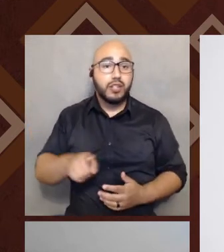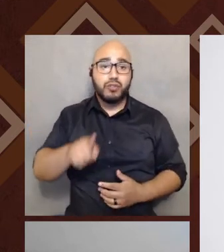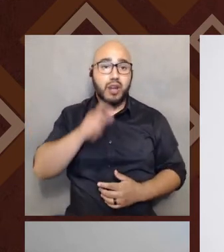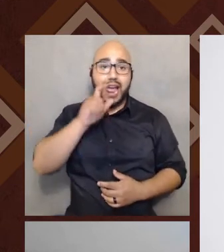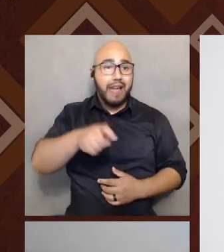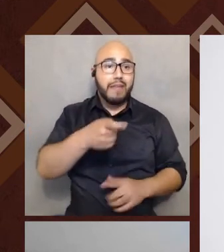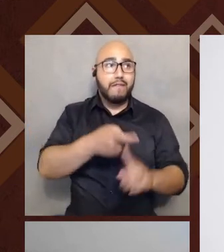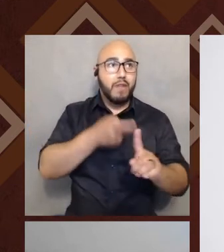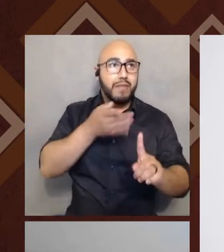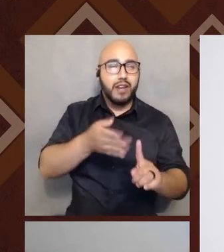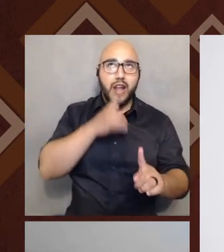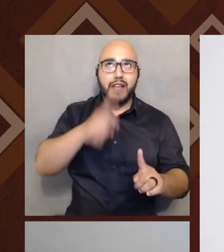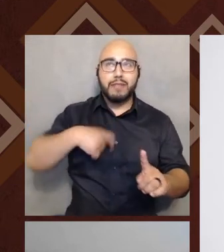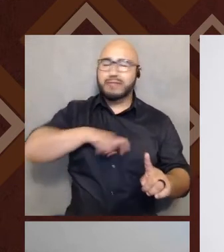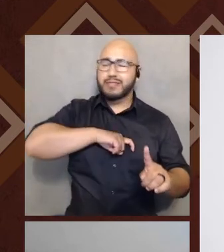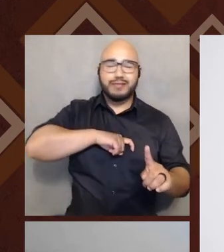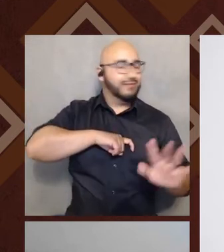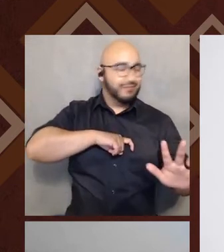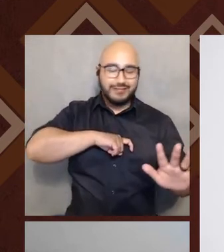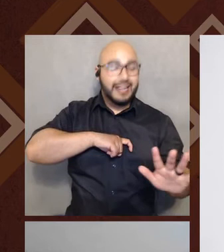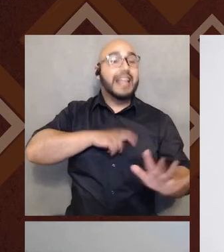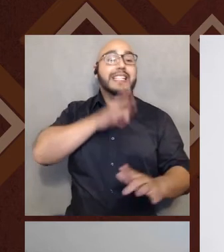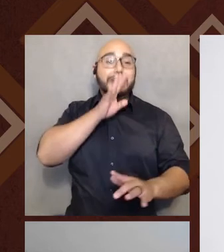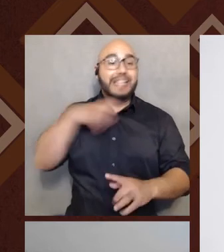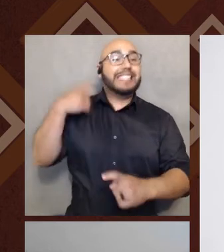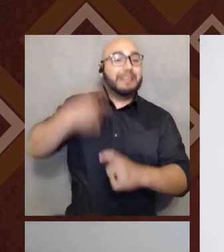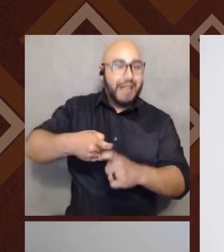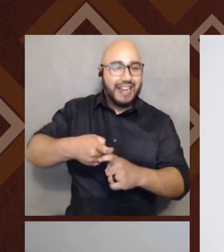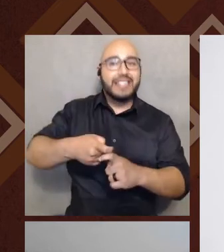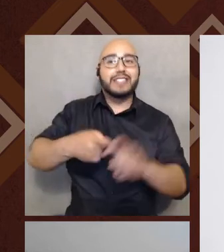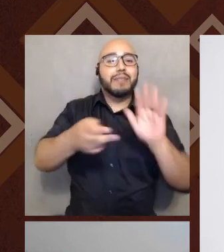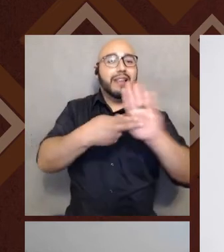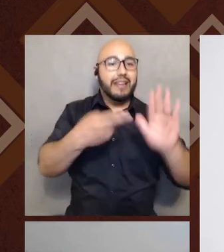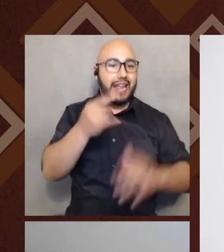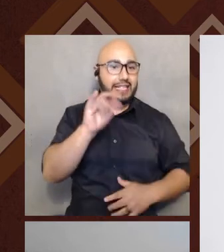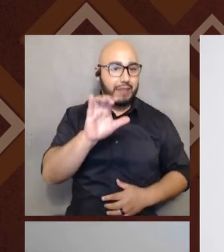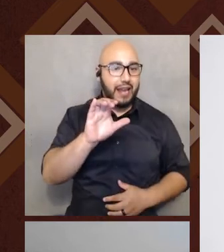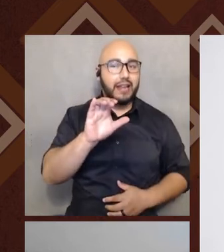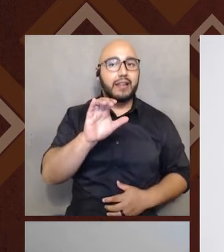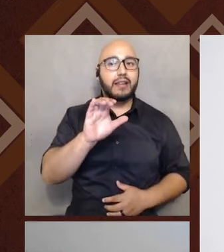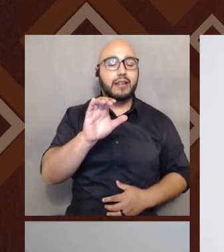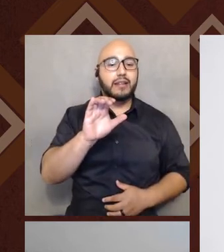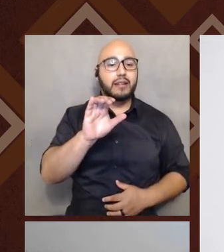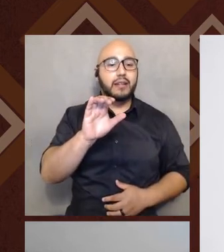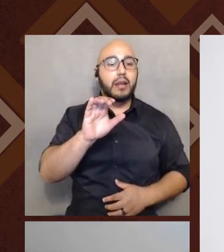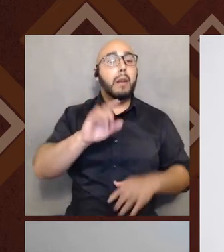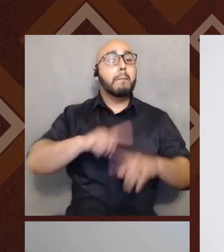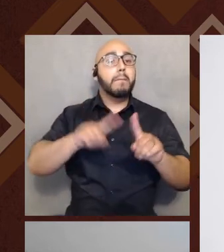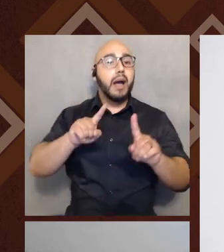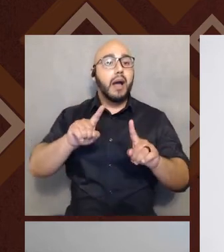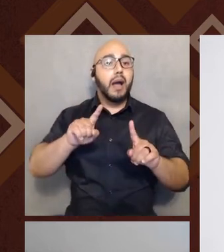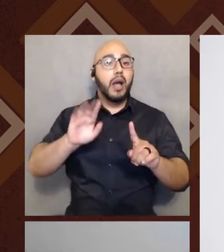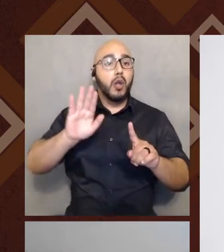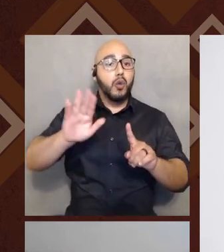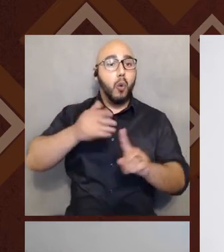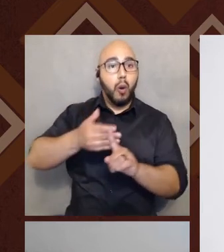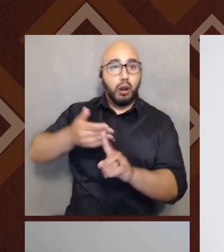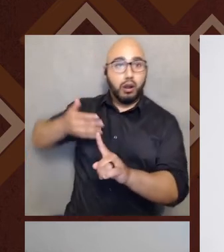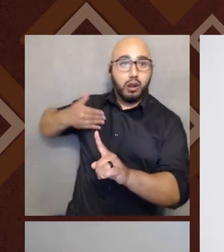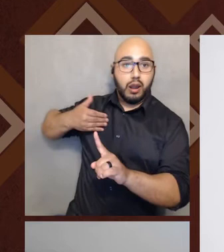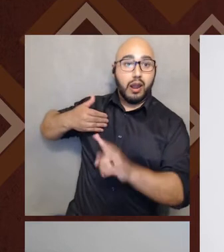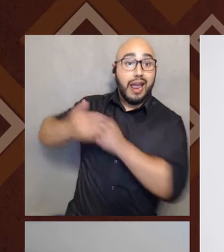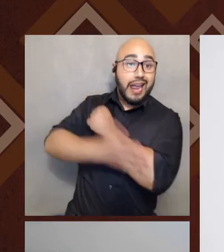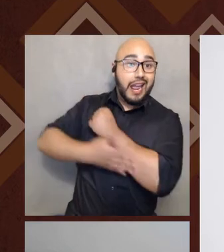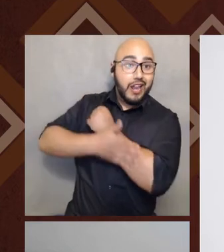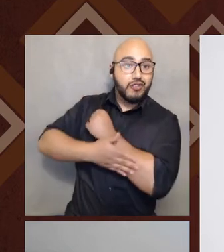excuse me. You don't have to speak Spanish to be considered Hispanic. Um, but from a country where it's the